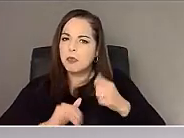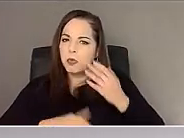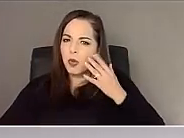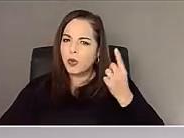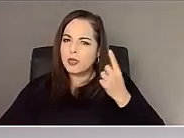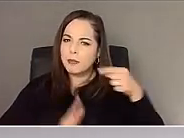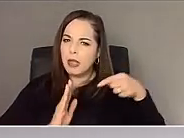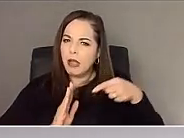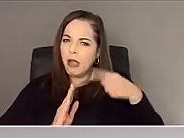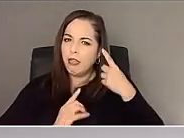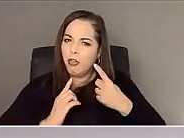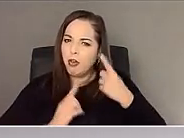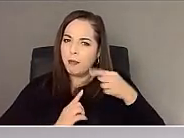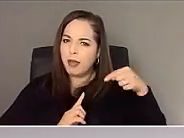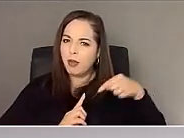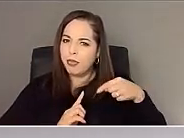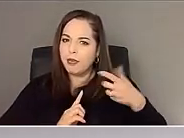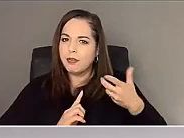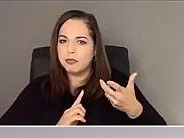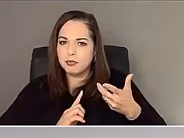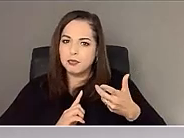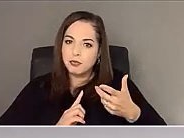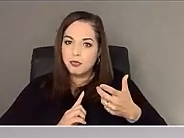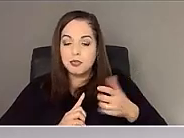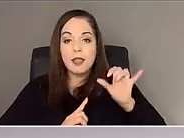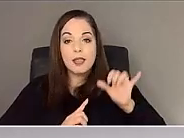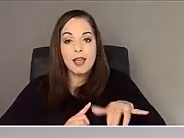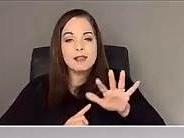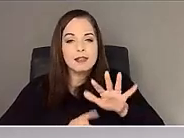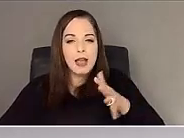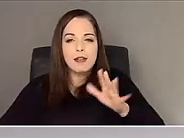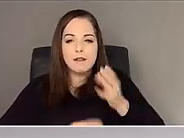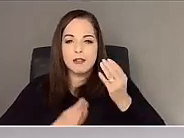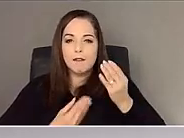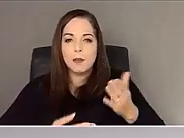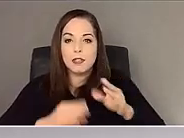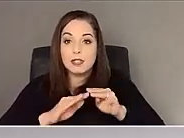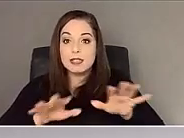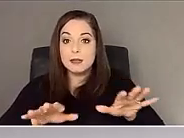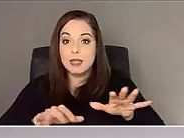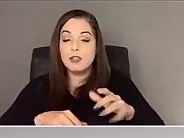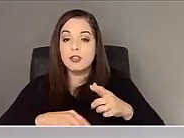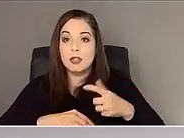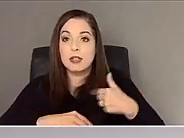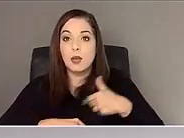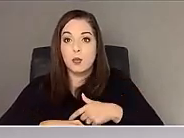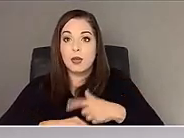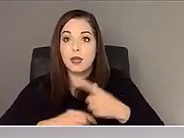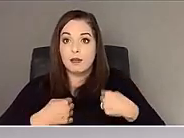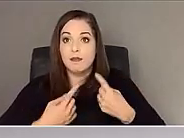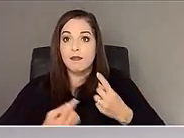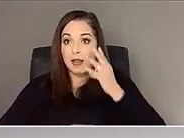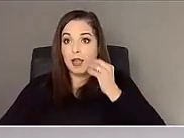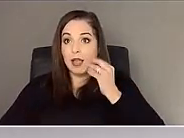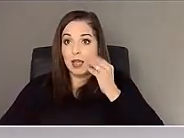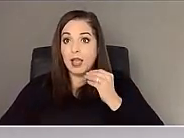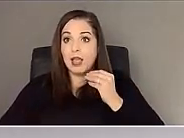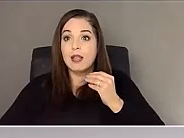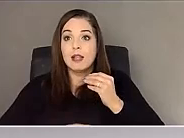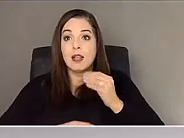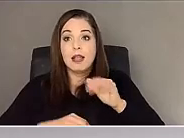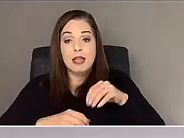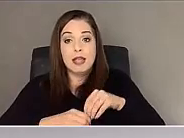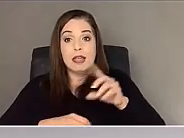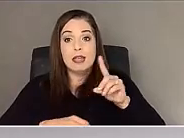thought about. And that's just kind of the information dissemination that, that we've had in Delamark County.